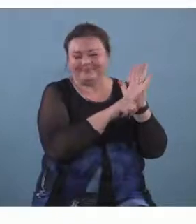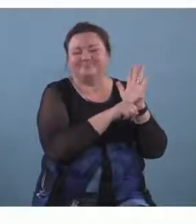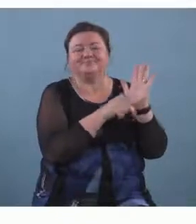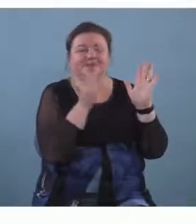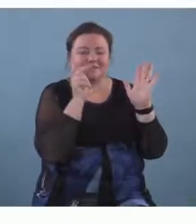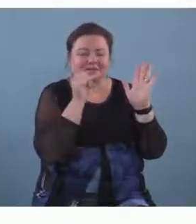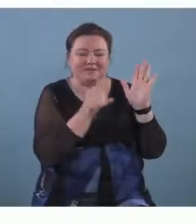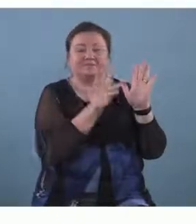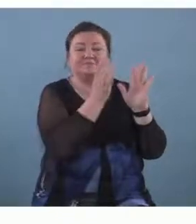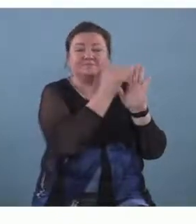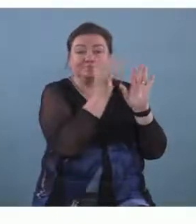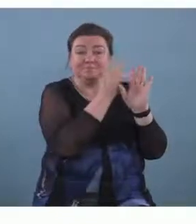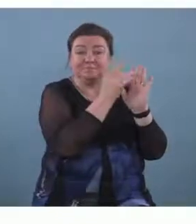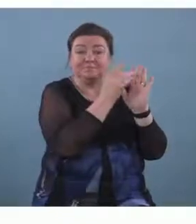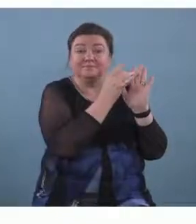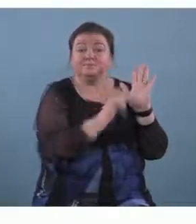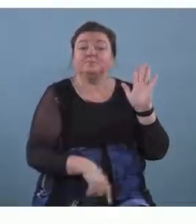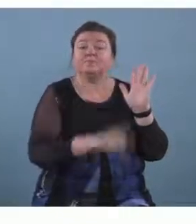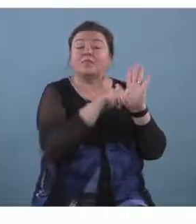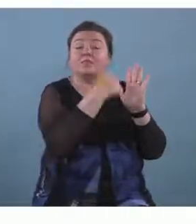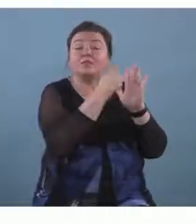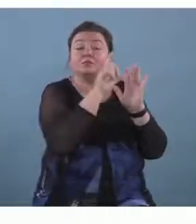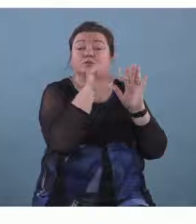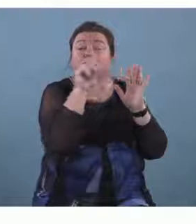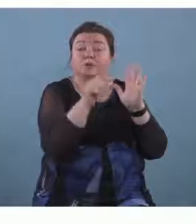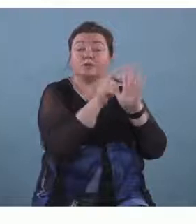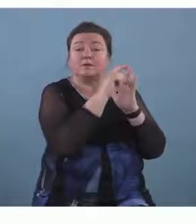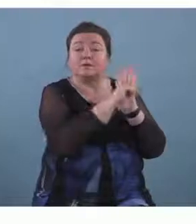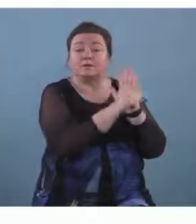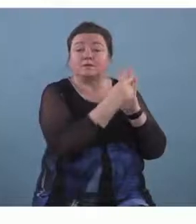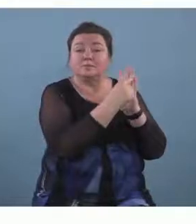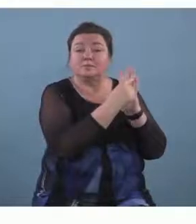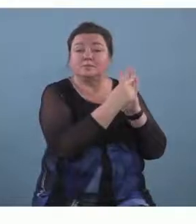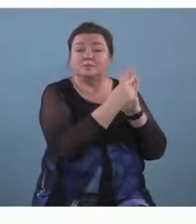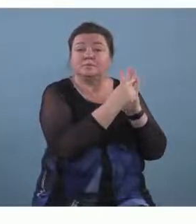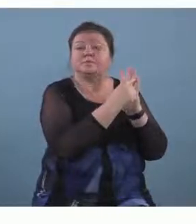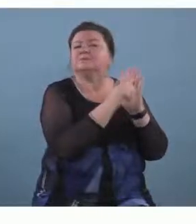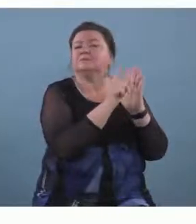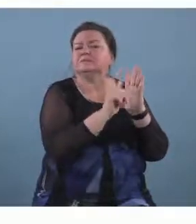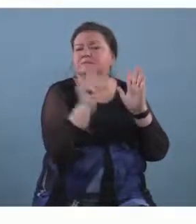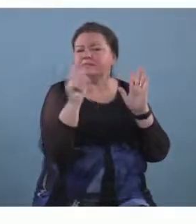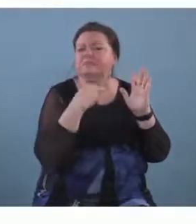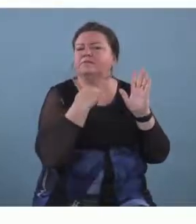okay okay on the other square i'm going to i'm going to do something that is vocal